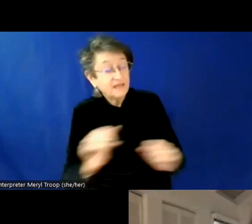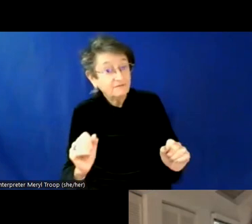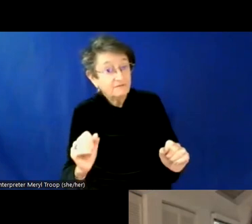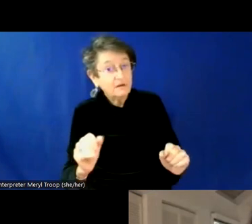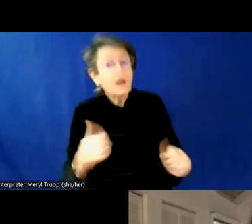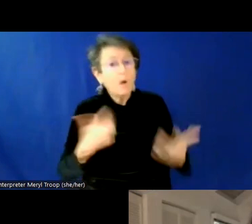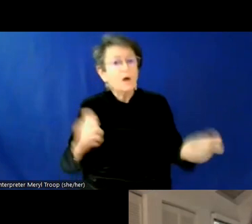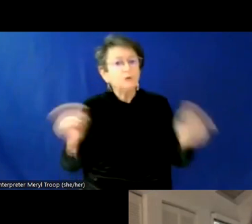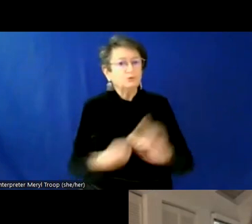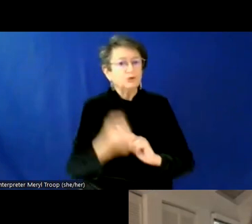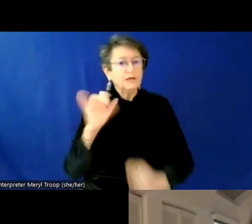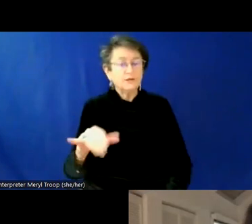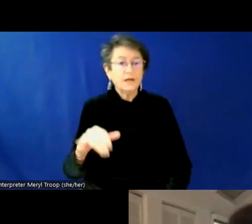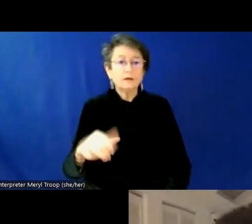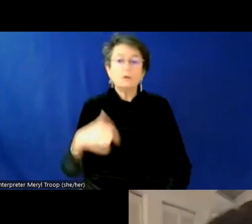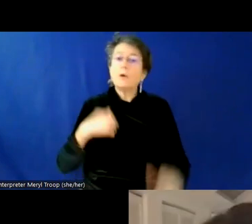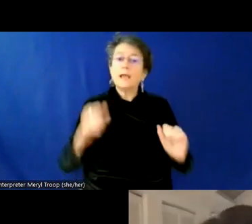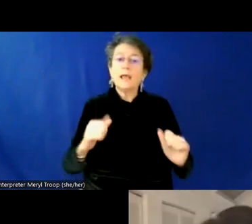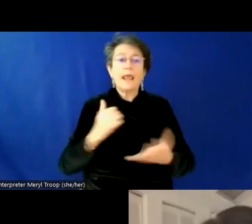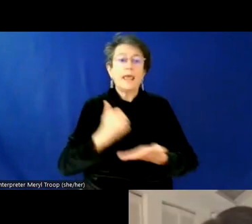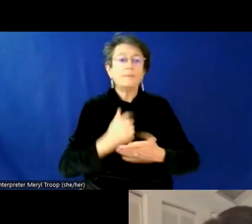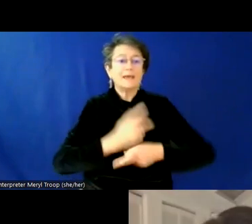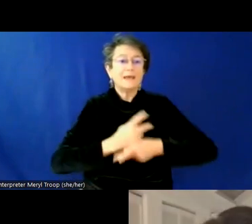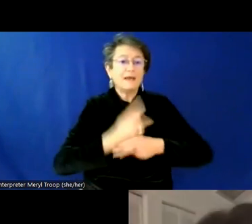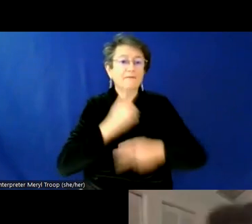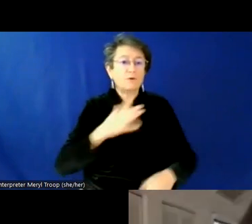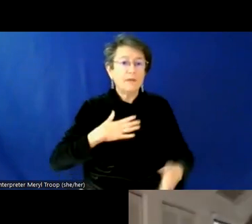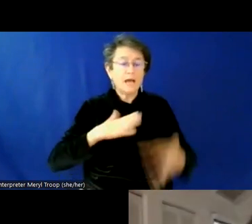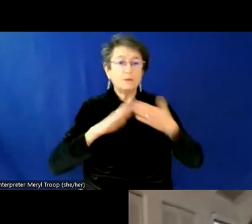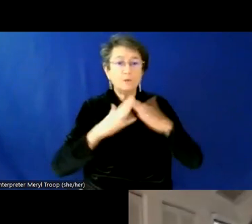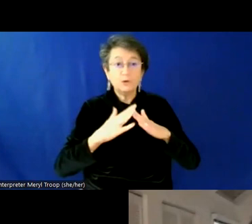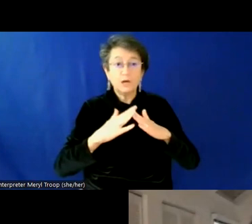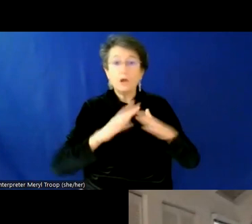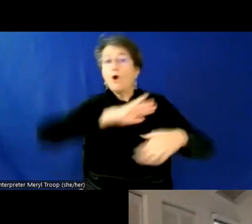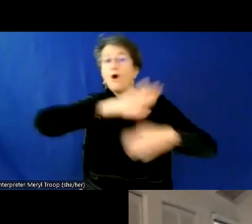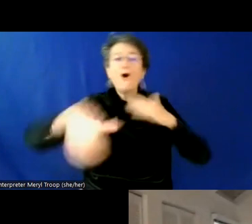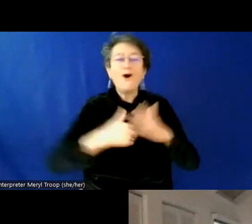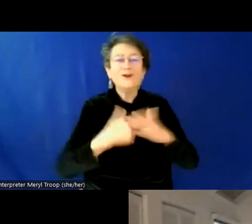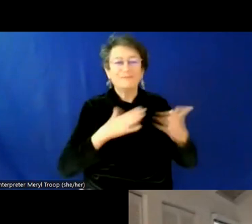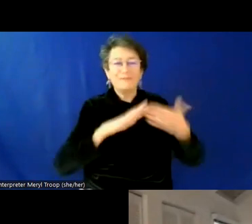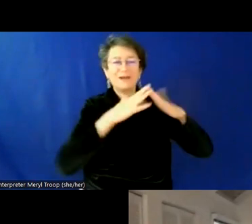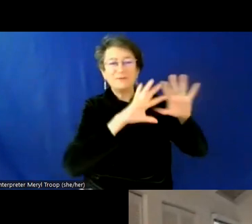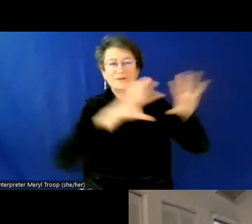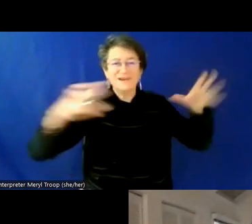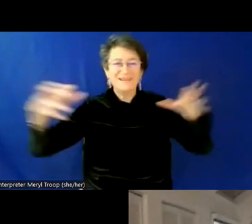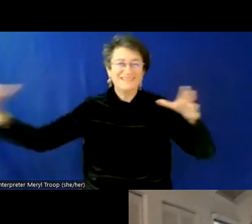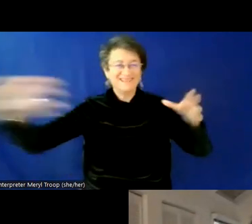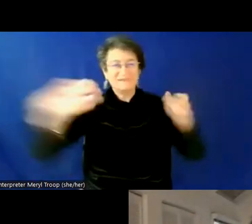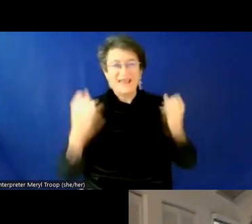you know, sort of help care for my community, um, all of my communities. So that's sort of why this work is important to me.